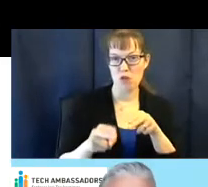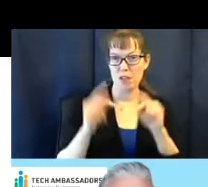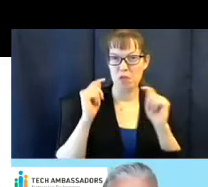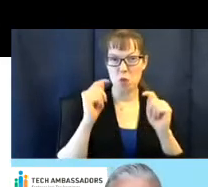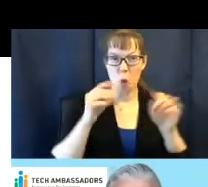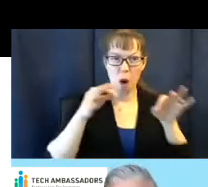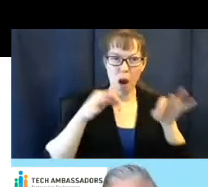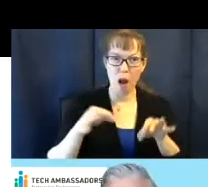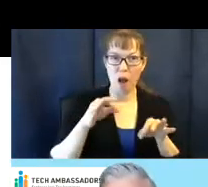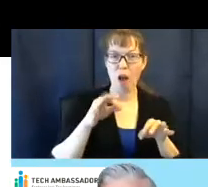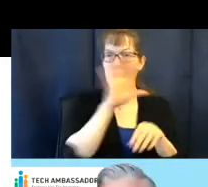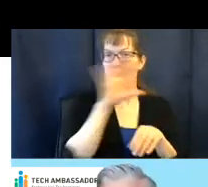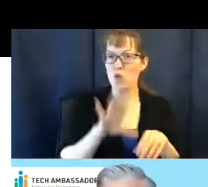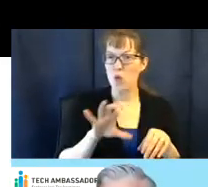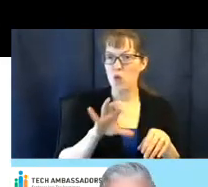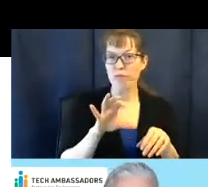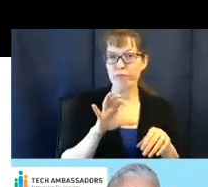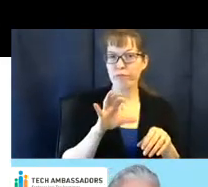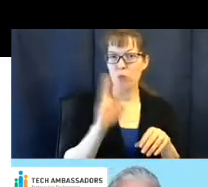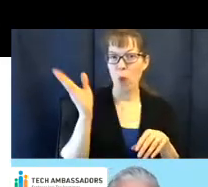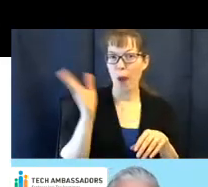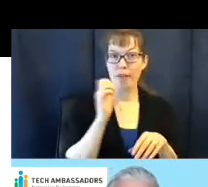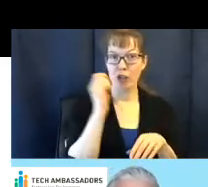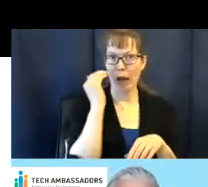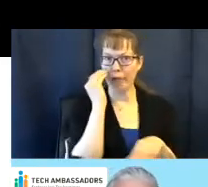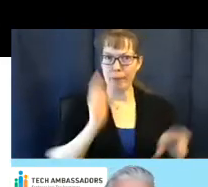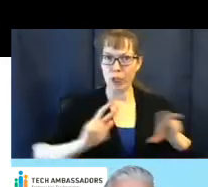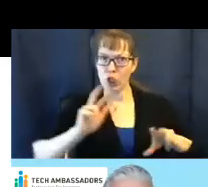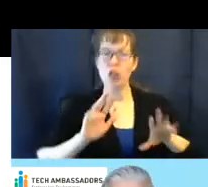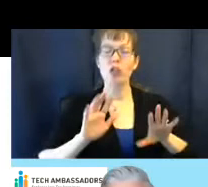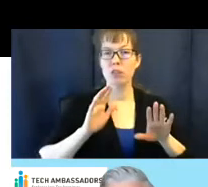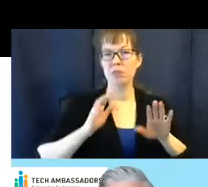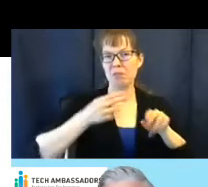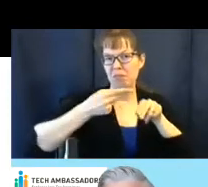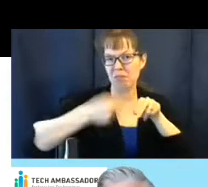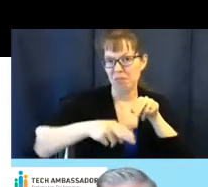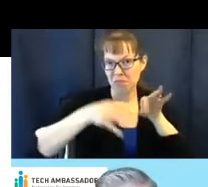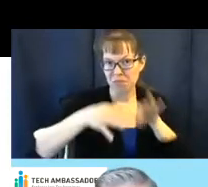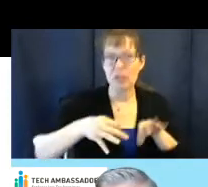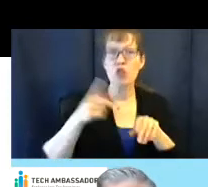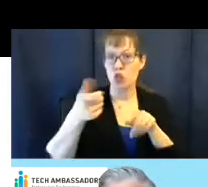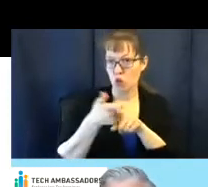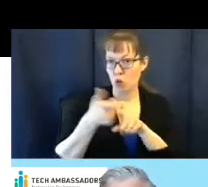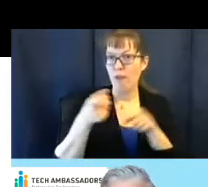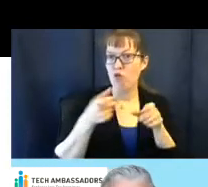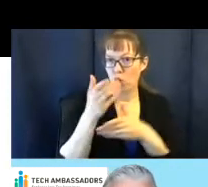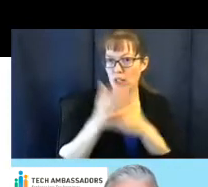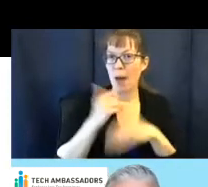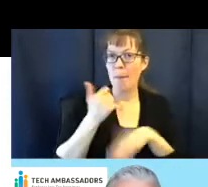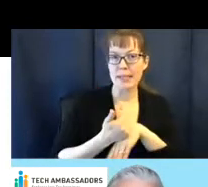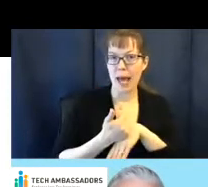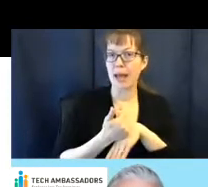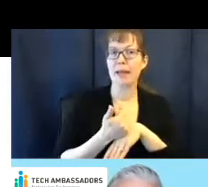Zoom webinars, if you are not familiar with those, you do have control of some settings that you don't,